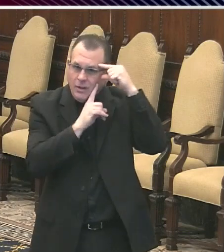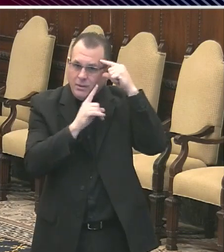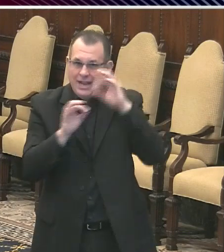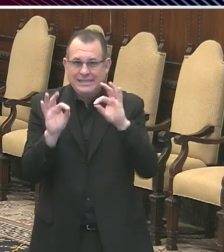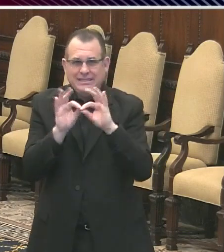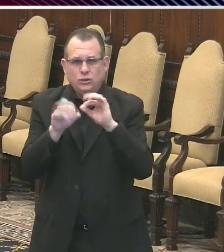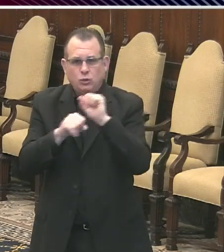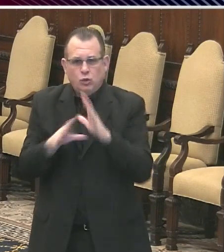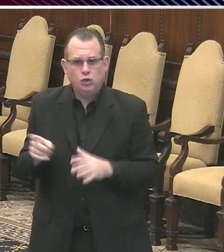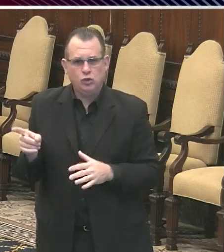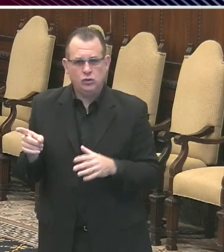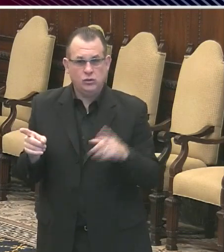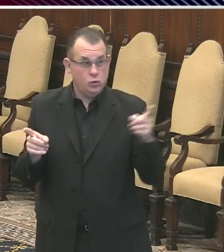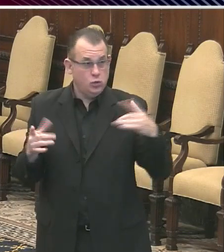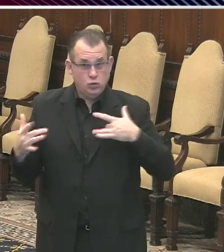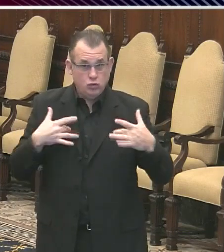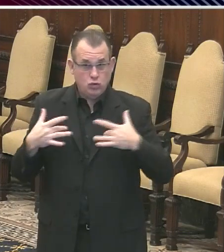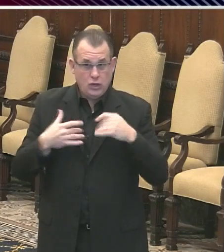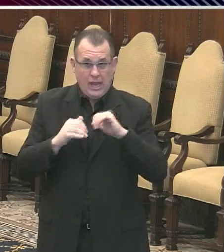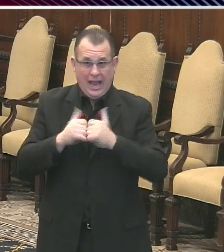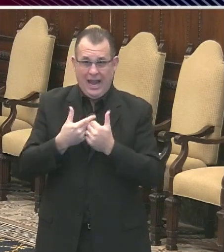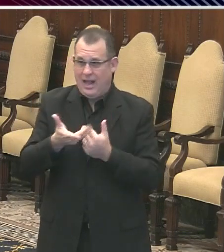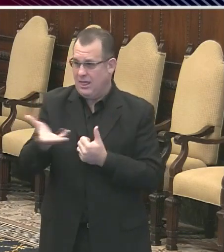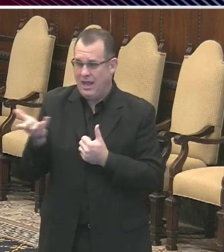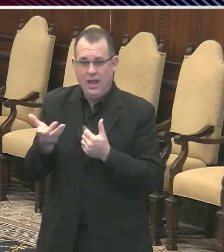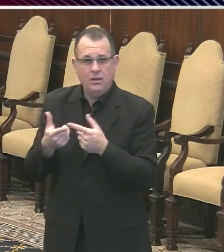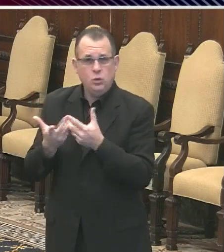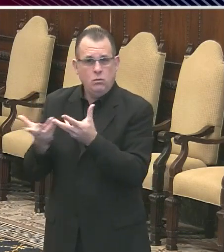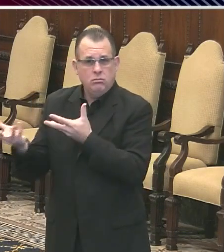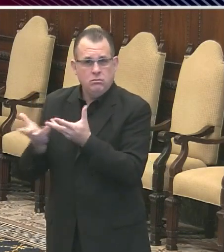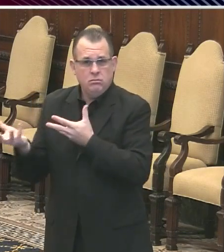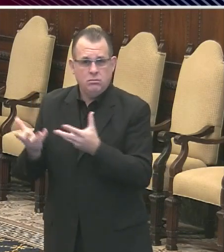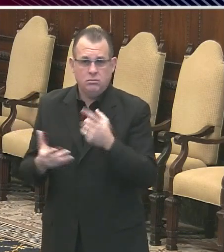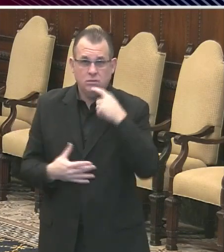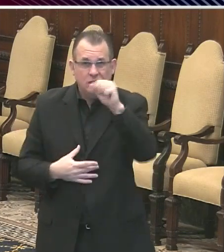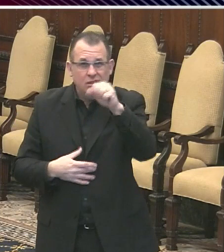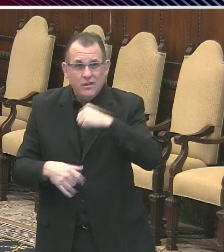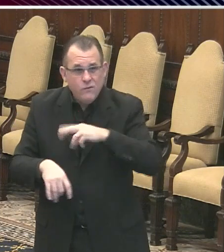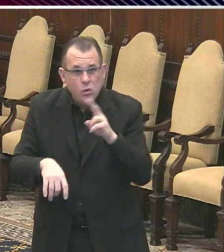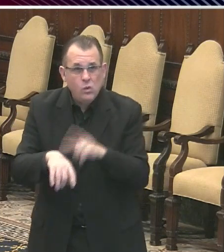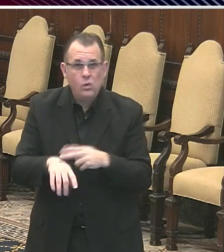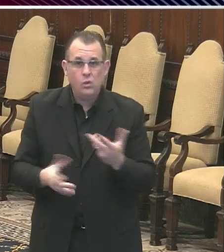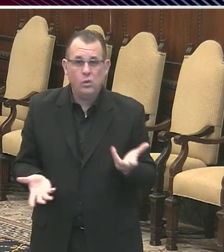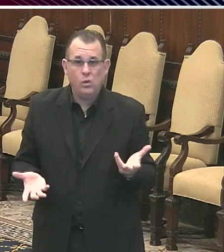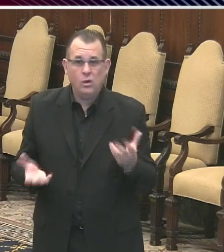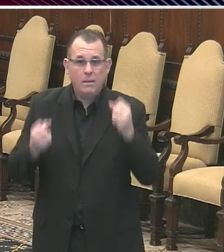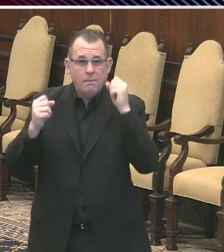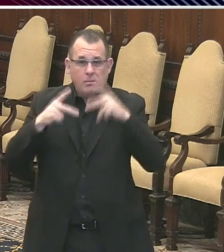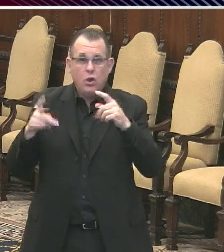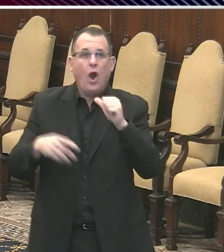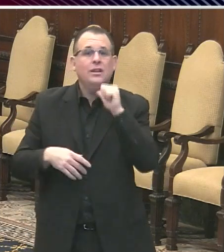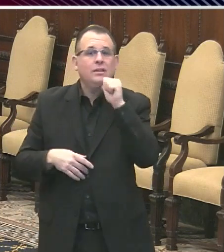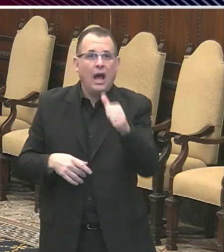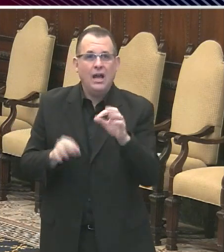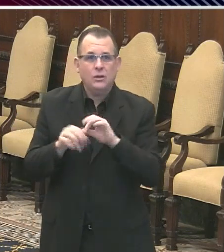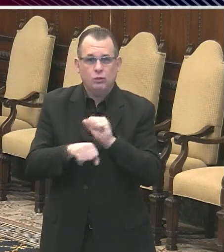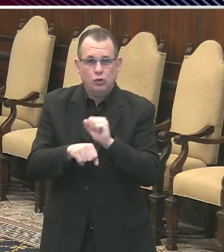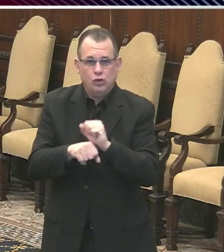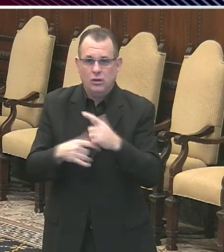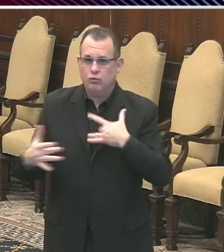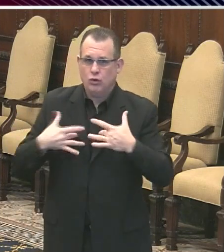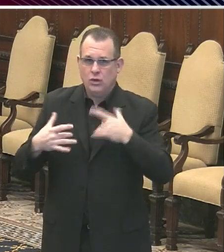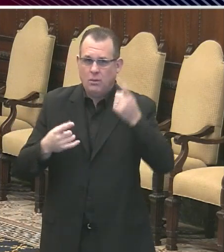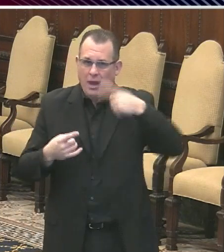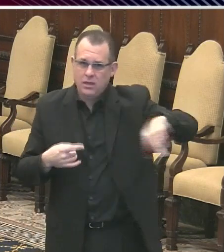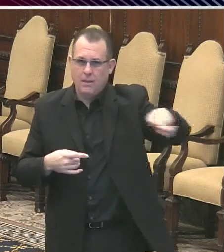during this time? Yeah, I am, but a lot of people aren't working. So, I don't have an